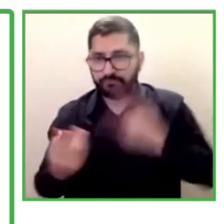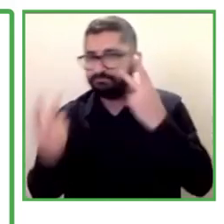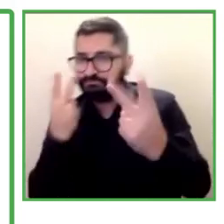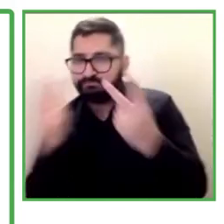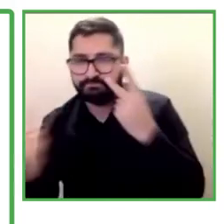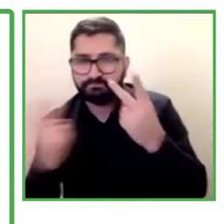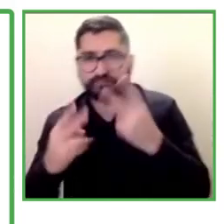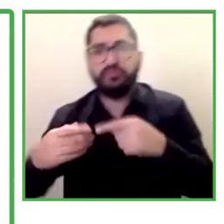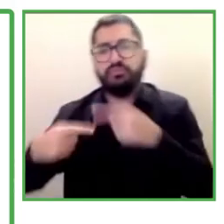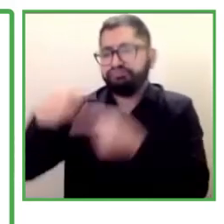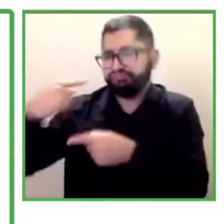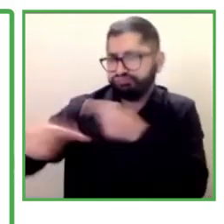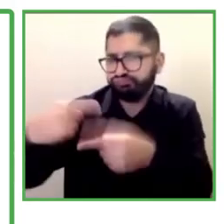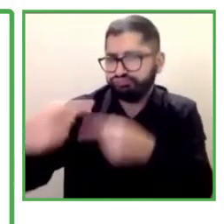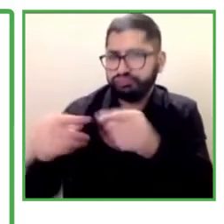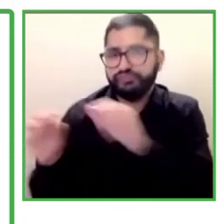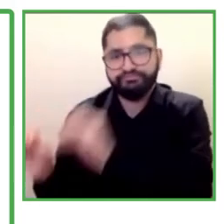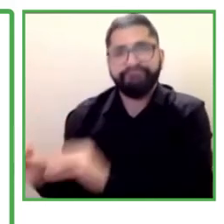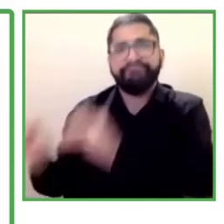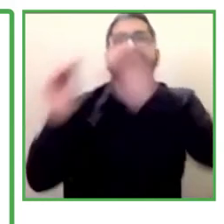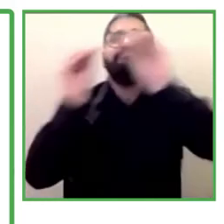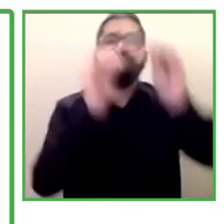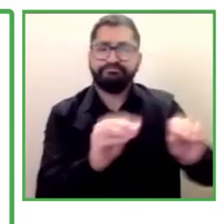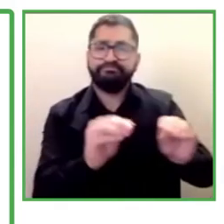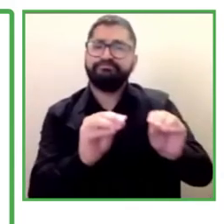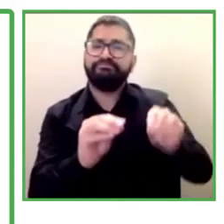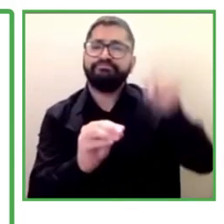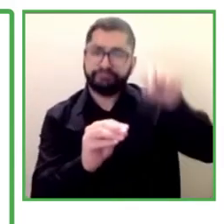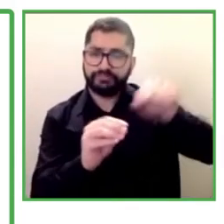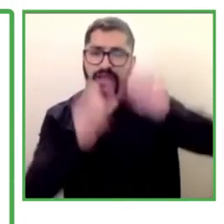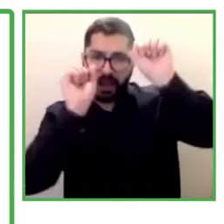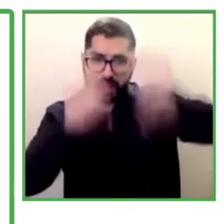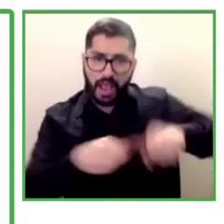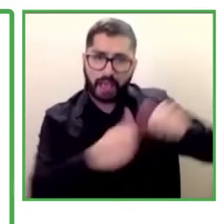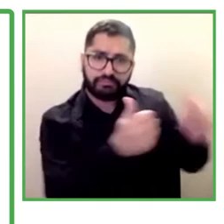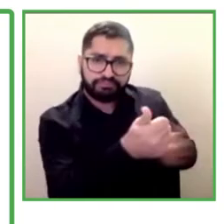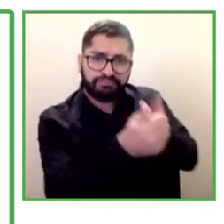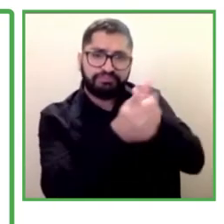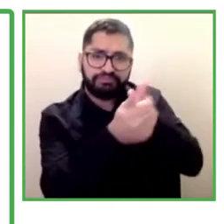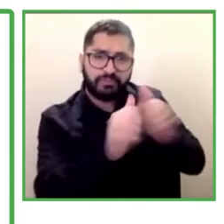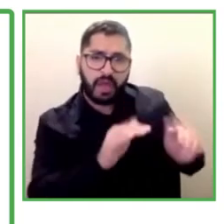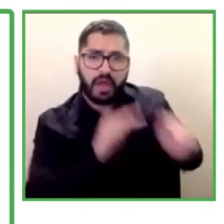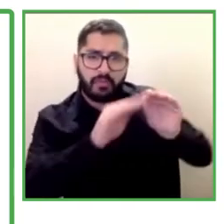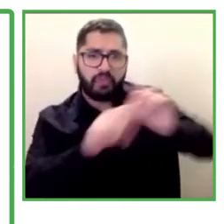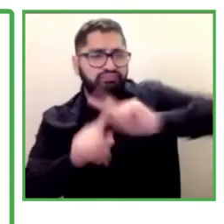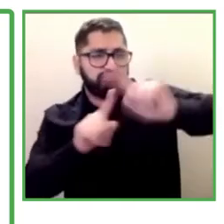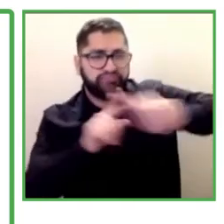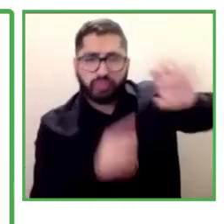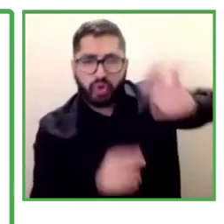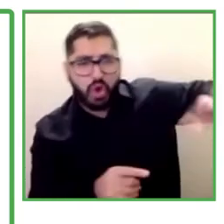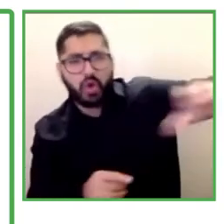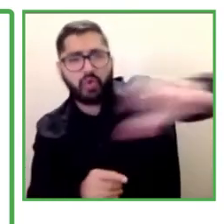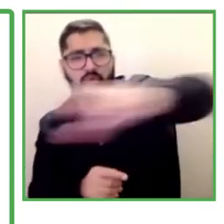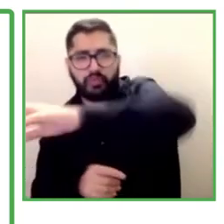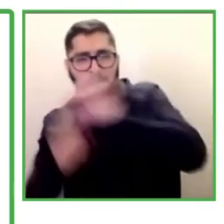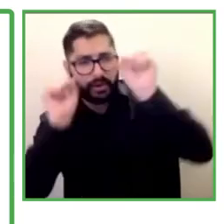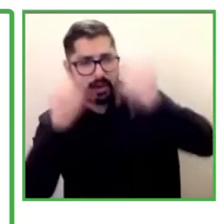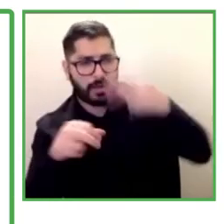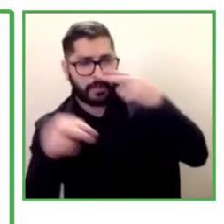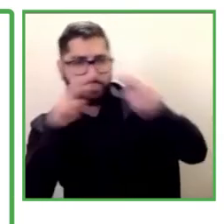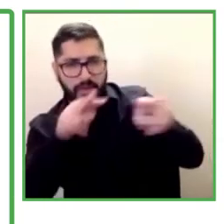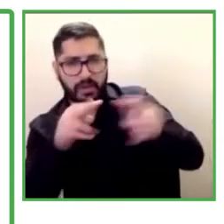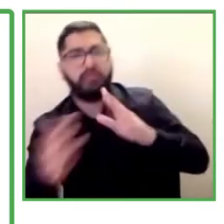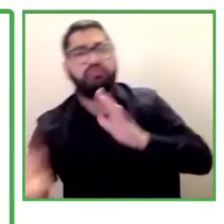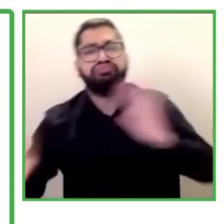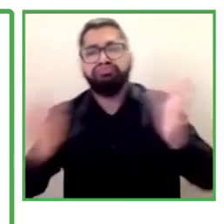about this and that we were able to do this in other cities. If we were going to look at the impact